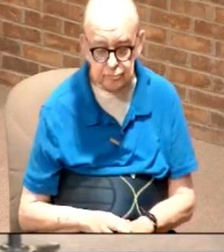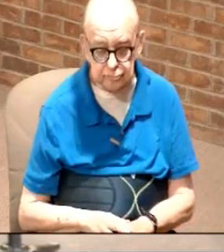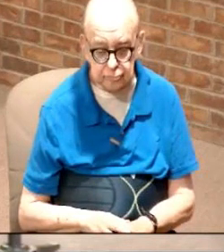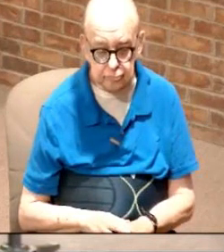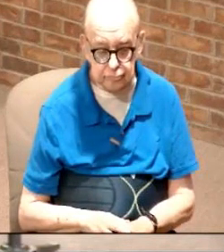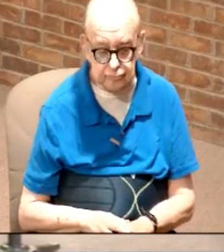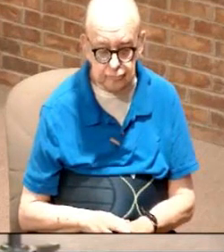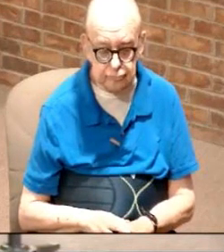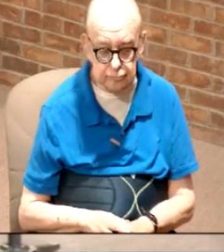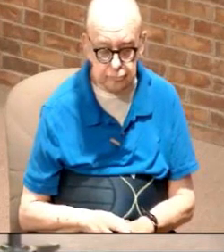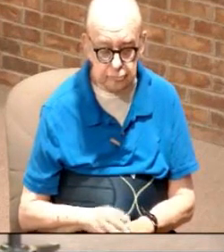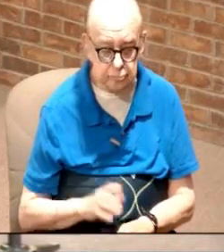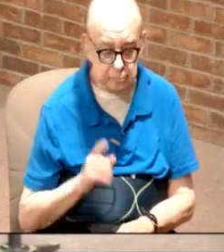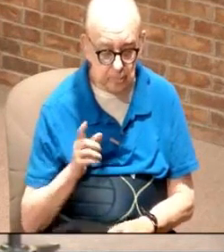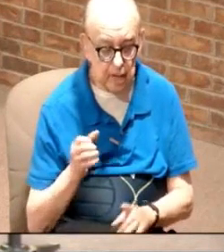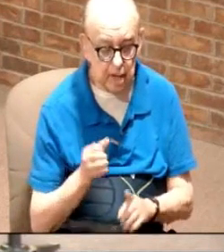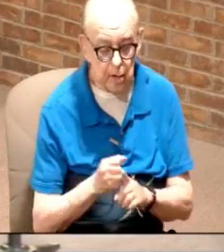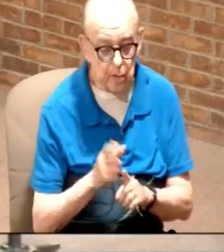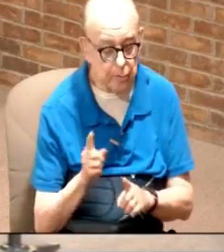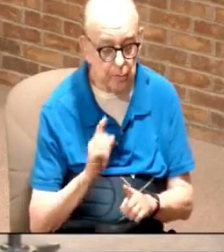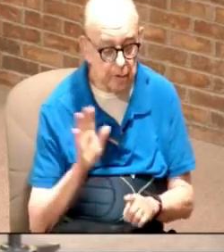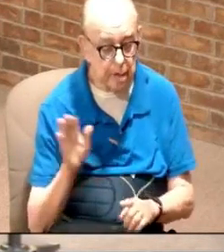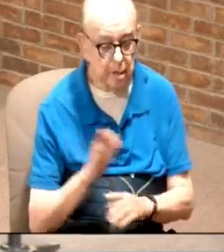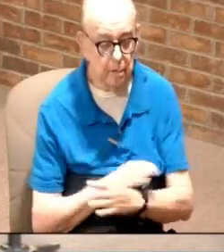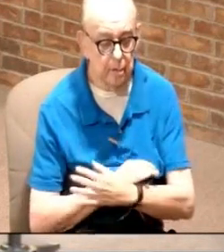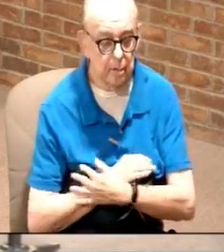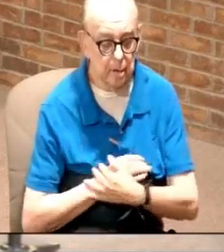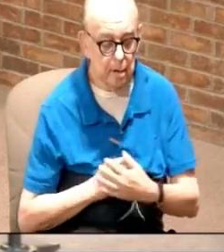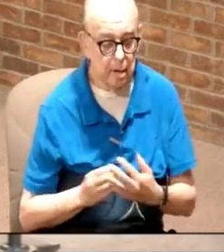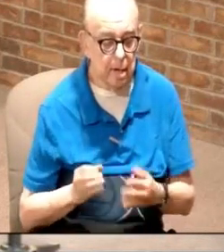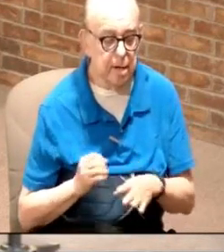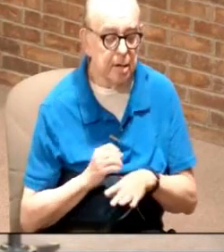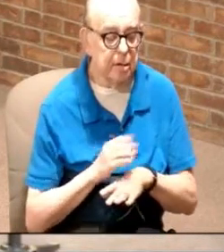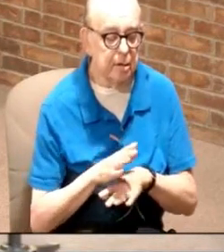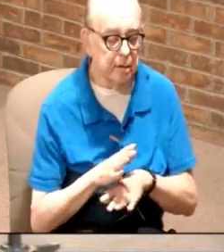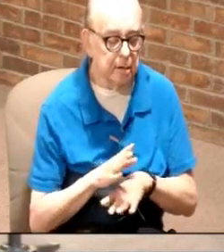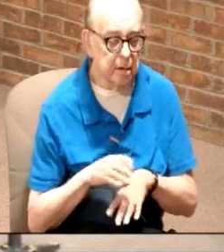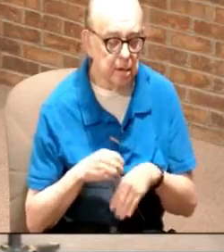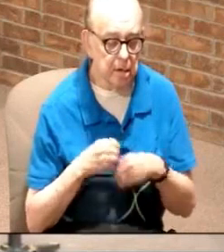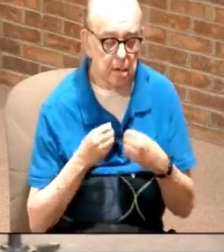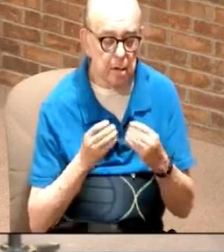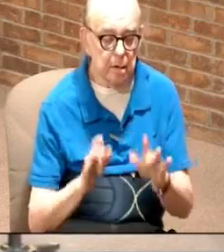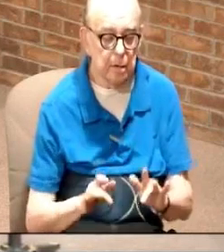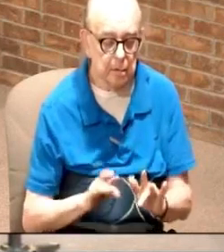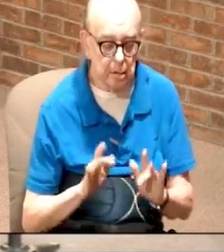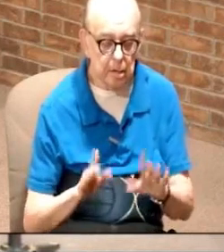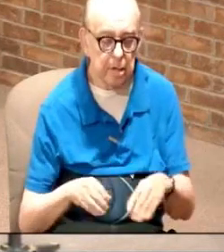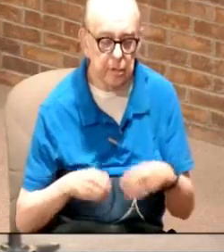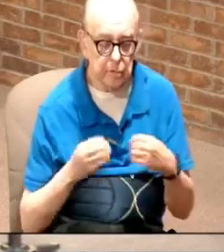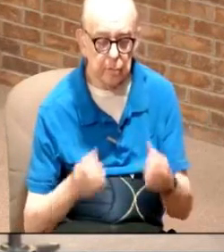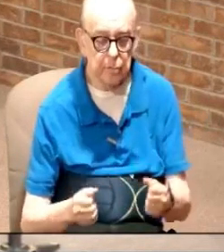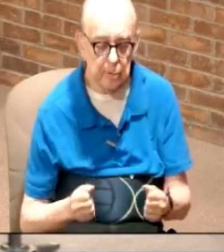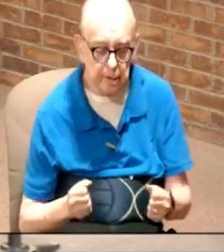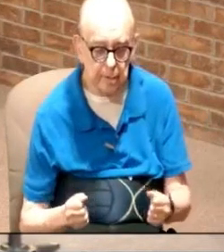He holds you in his arms and he consoles you and gives you strength